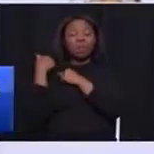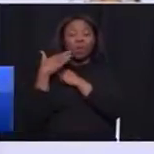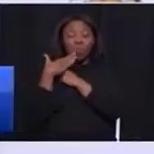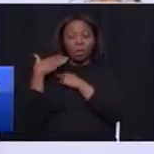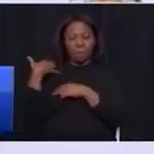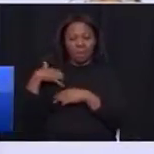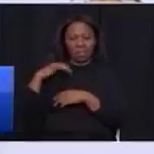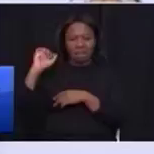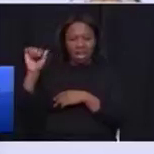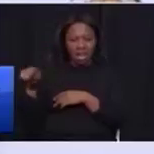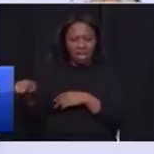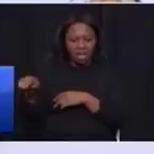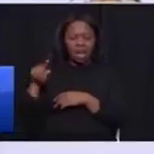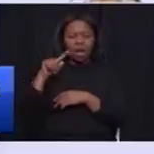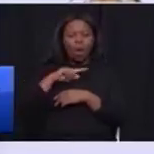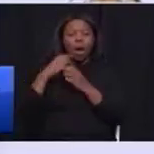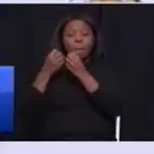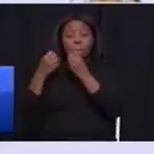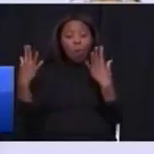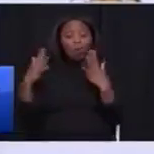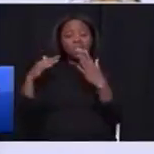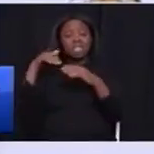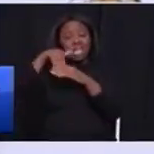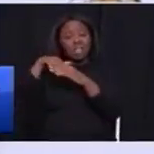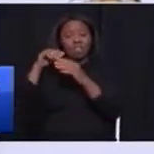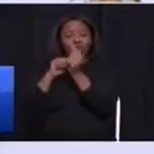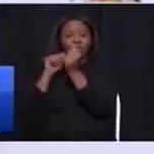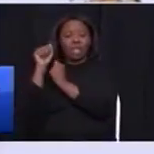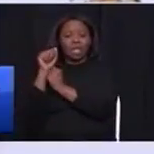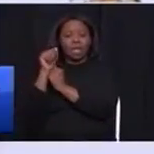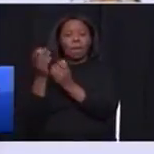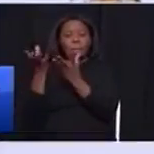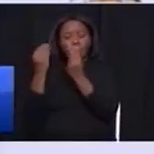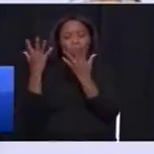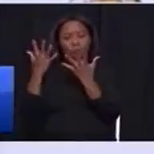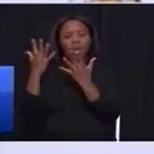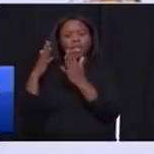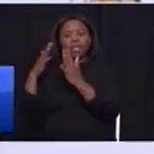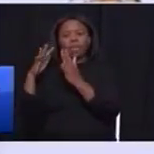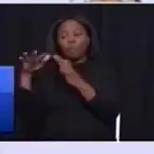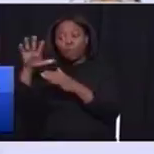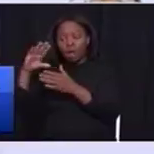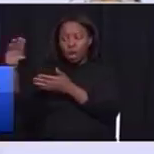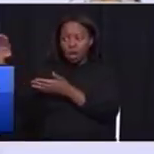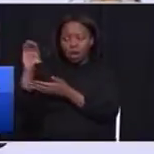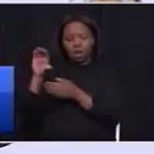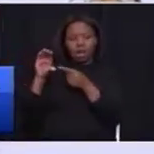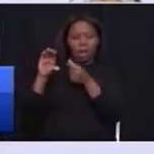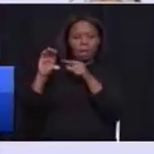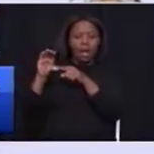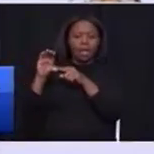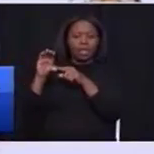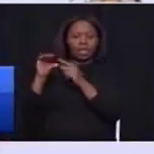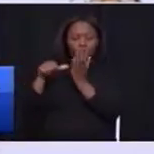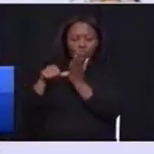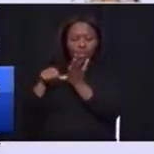because most of the basic infrastructure they get from the Urban Development Settlement Grant. So,